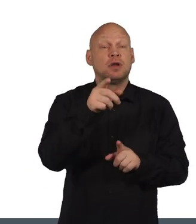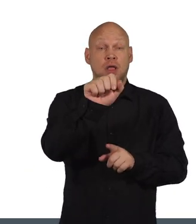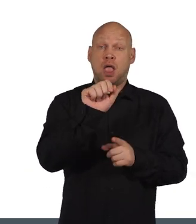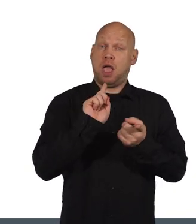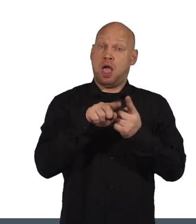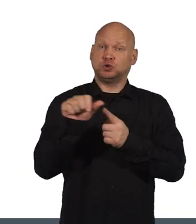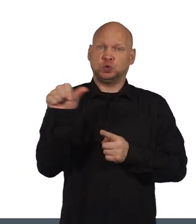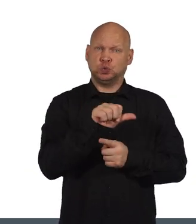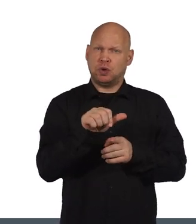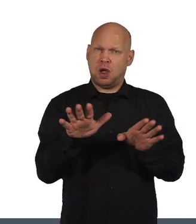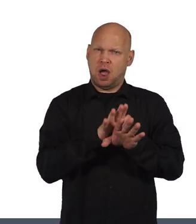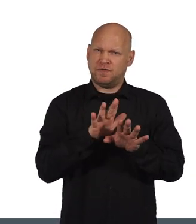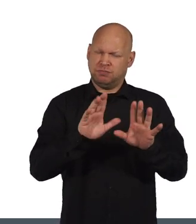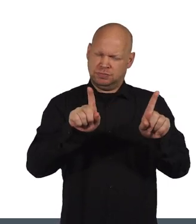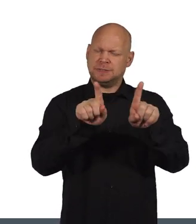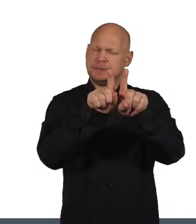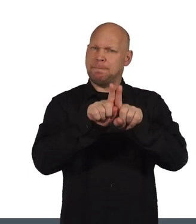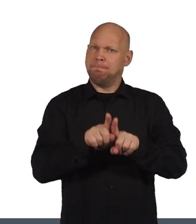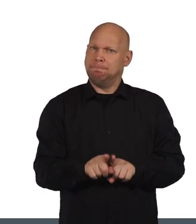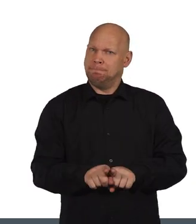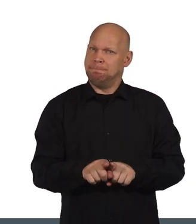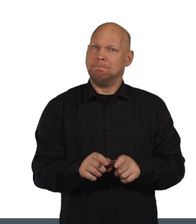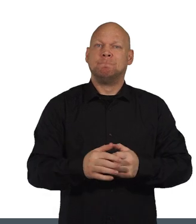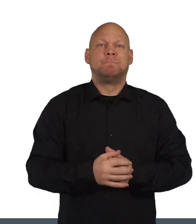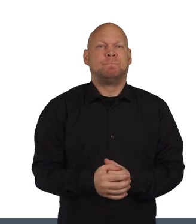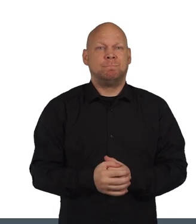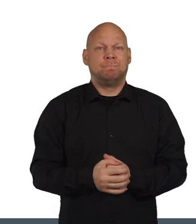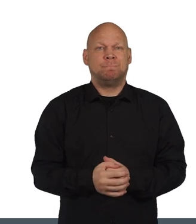but your answers should cover much of the same things.